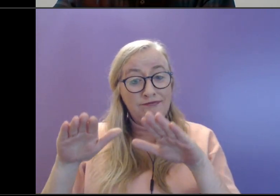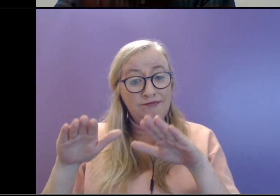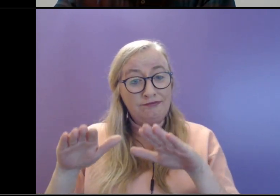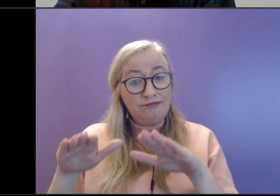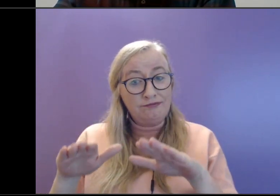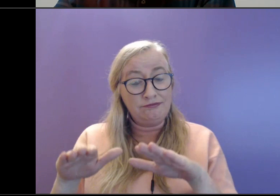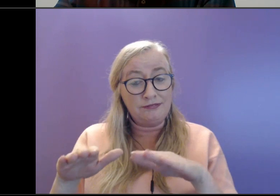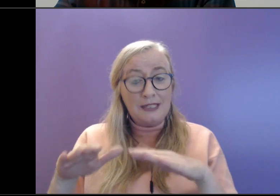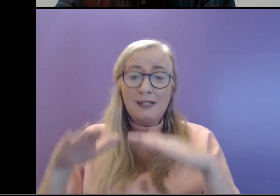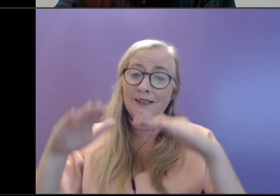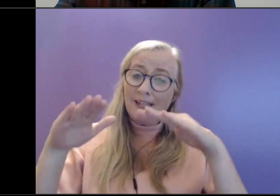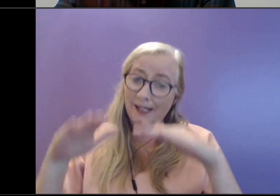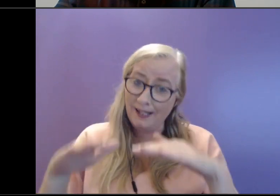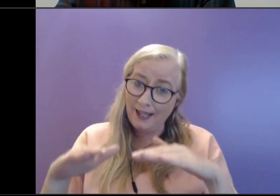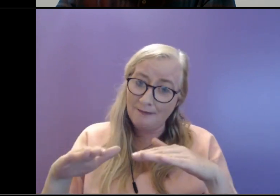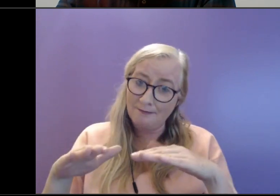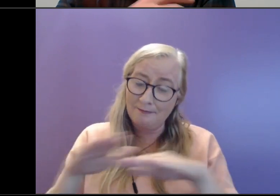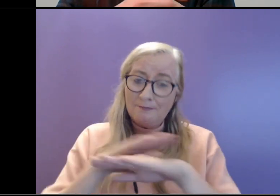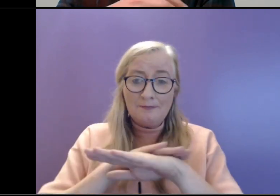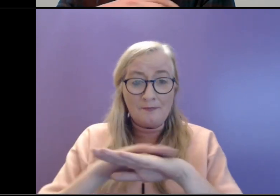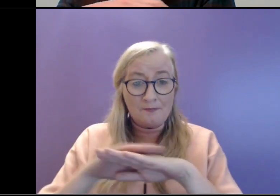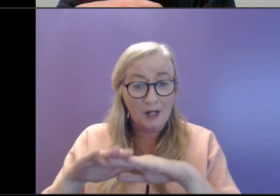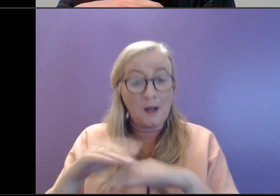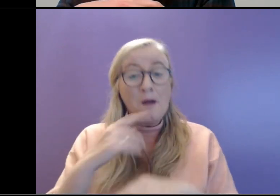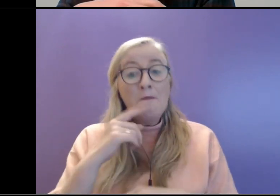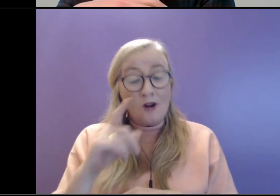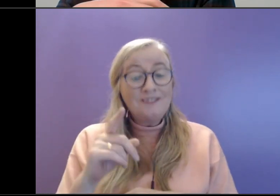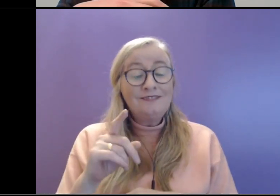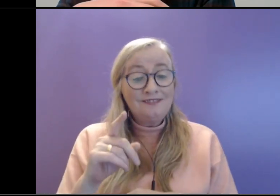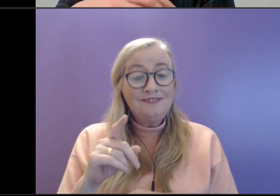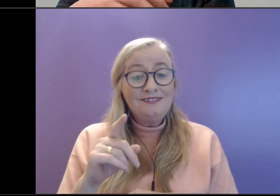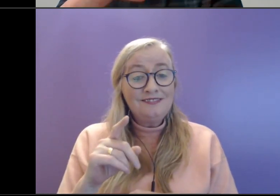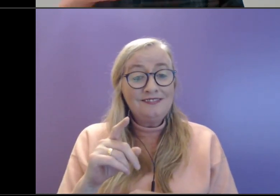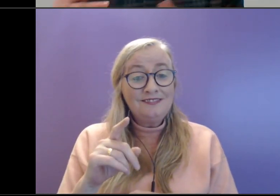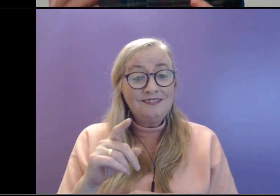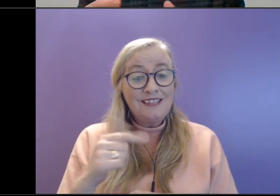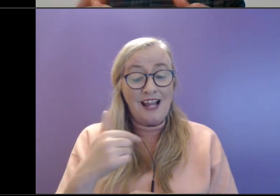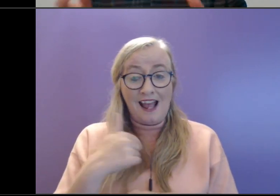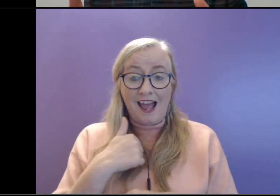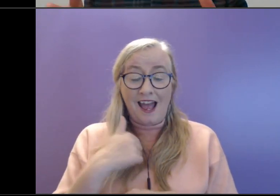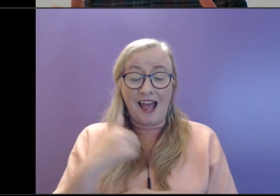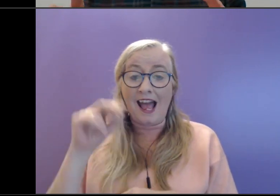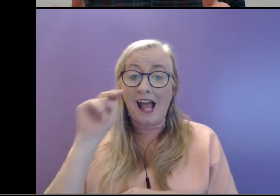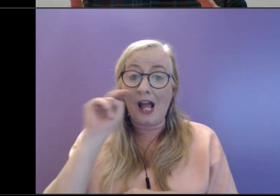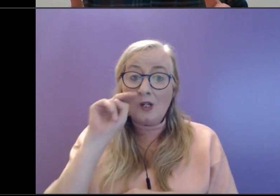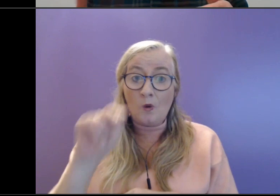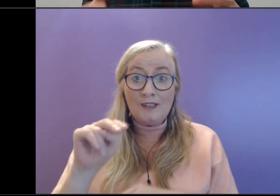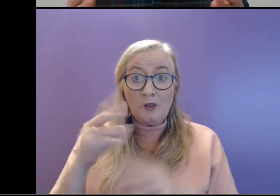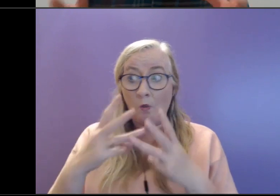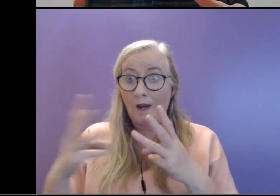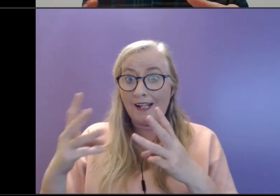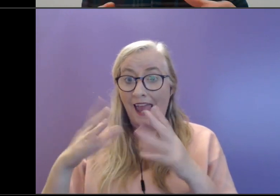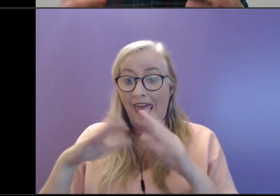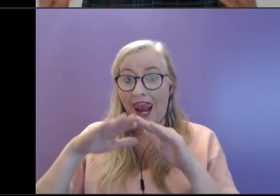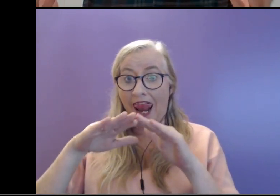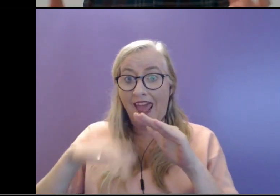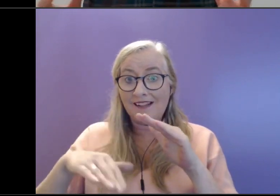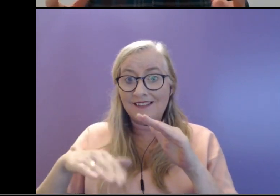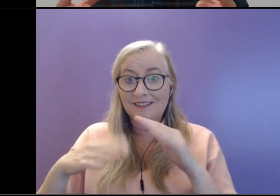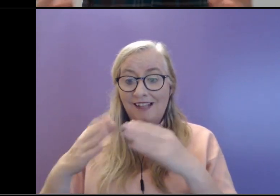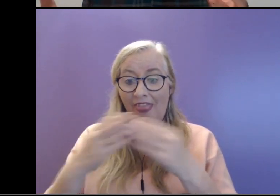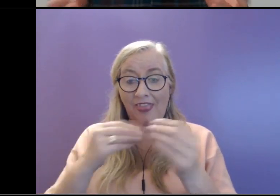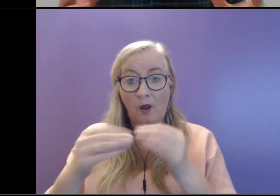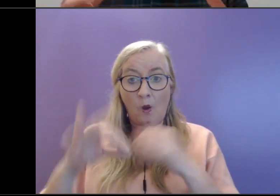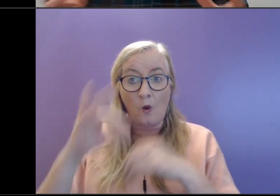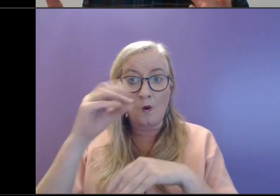what I've kind of noticed is that particularly when there's less things going on in our life, less commitments, less